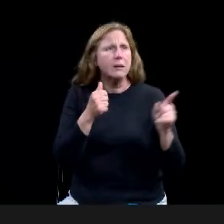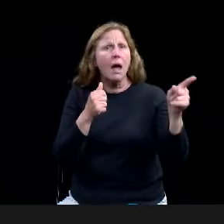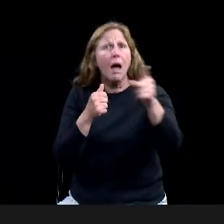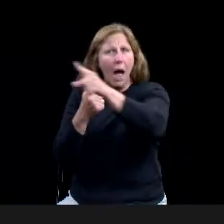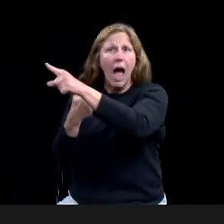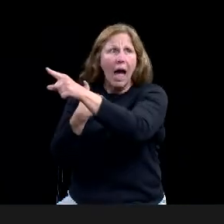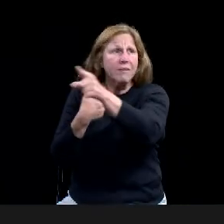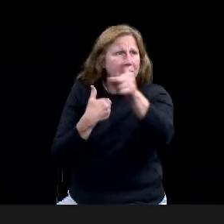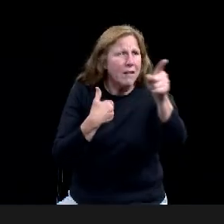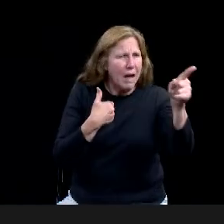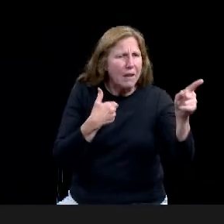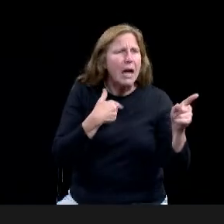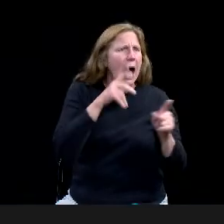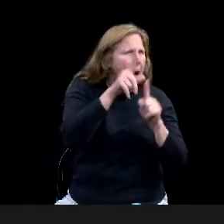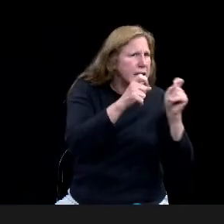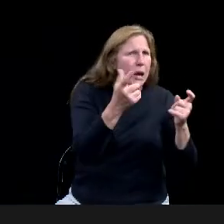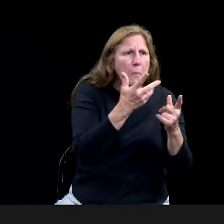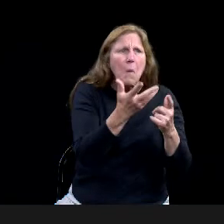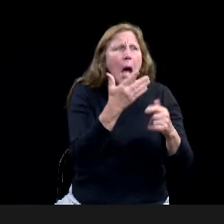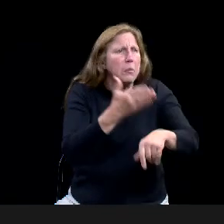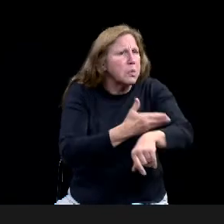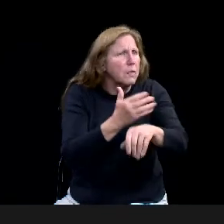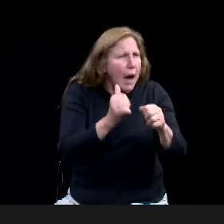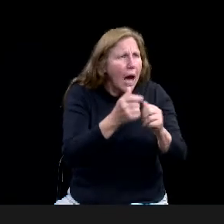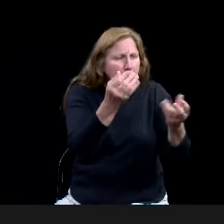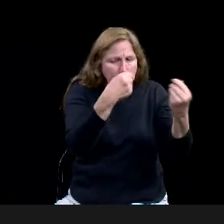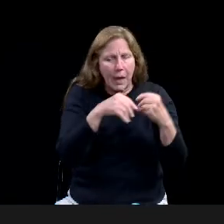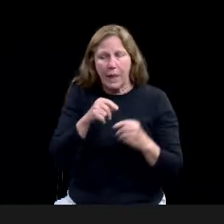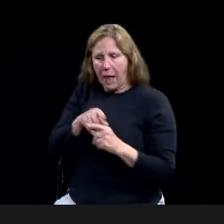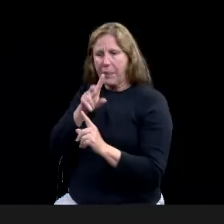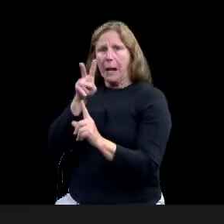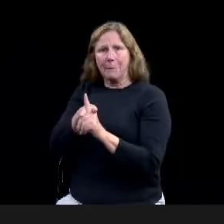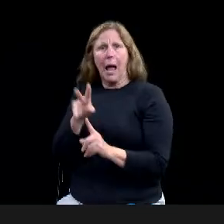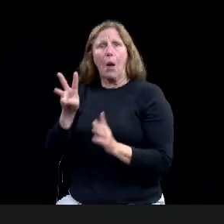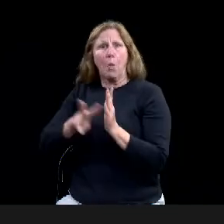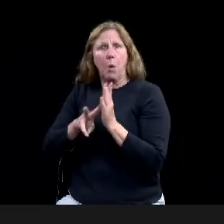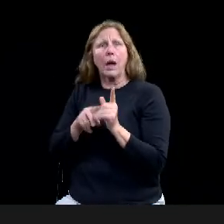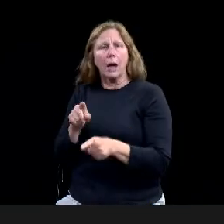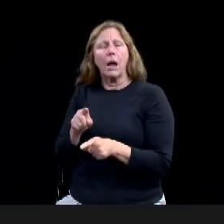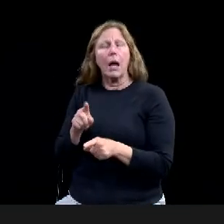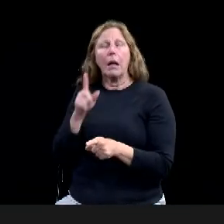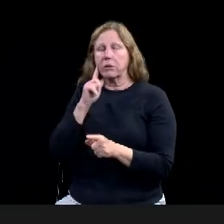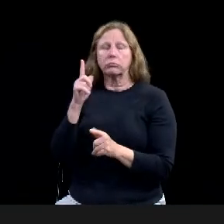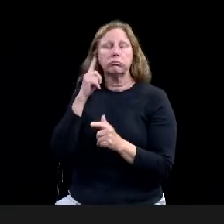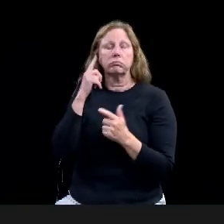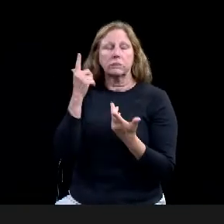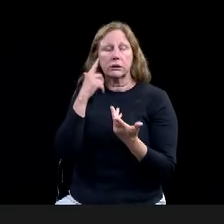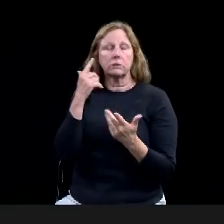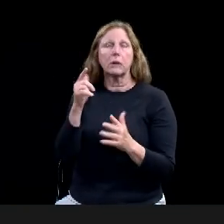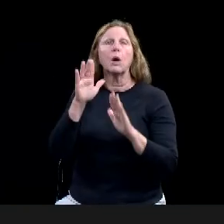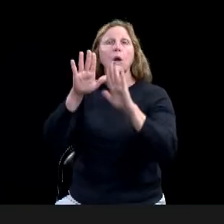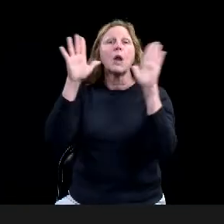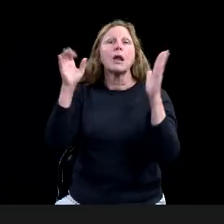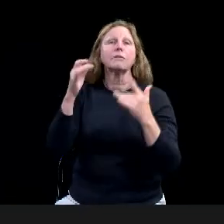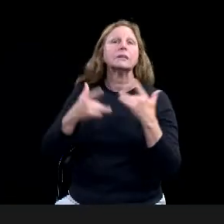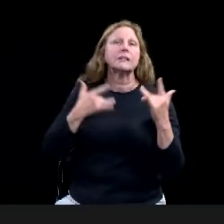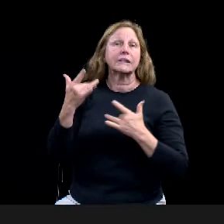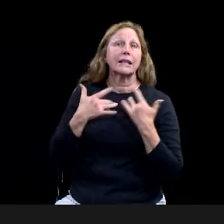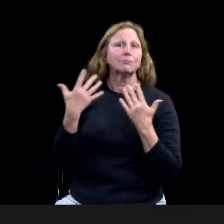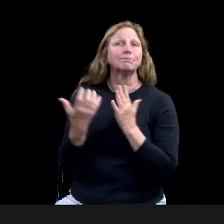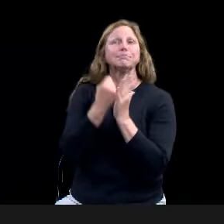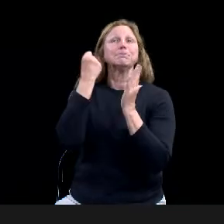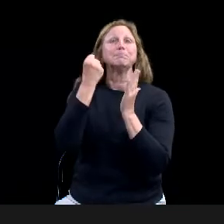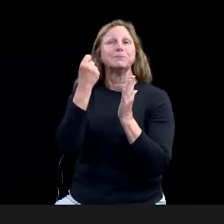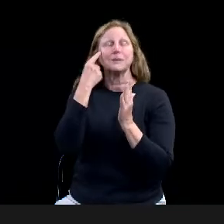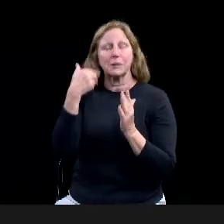has a lot of exciting opportunities. A few questions that I have. So I've managed some grants with a match capacity,